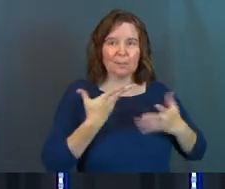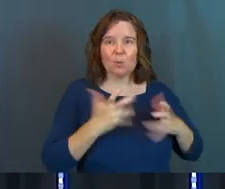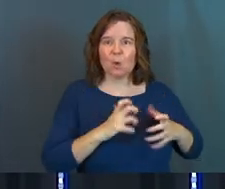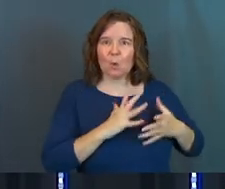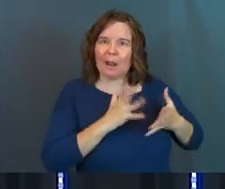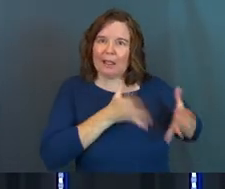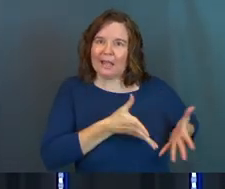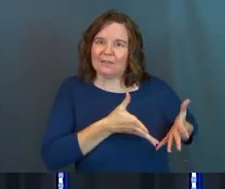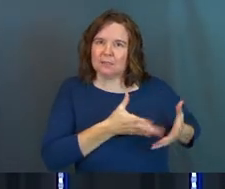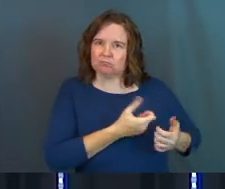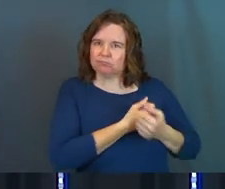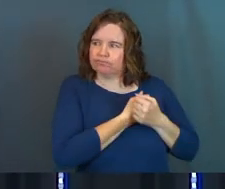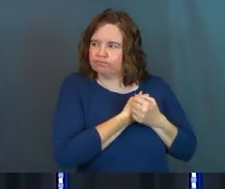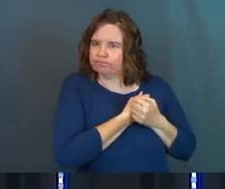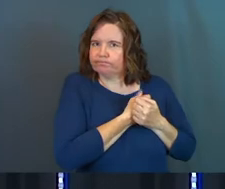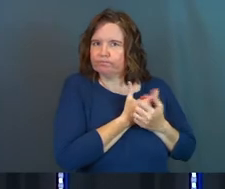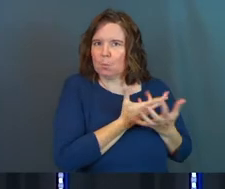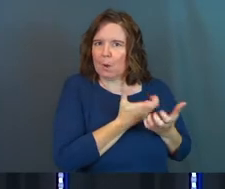we don't want to leave it.